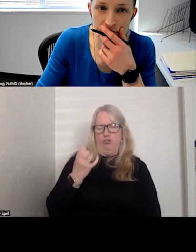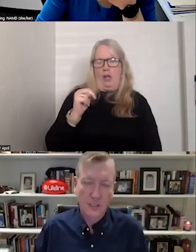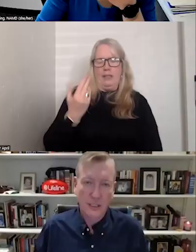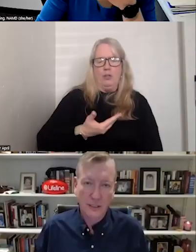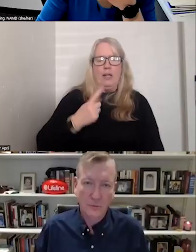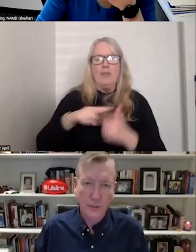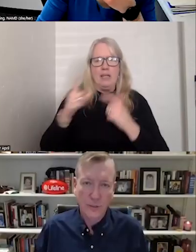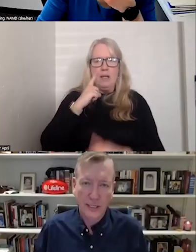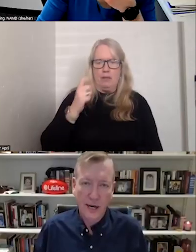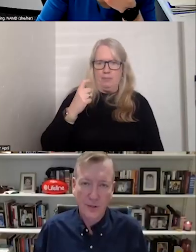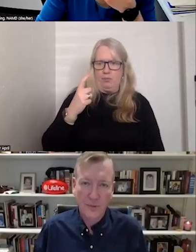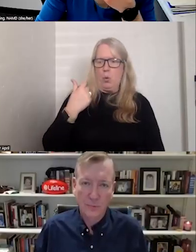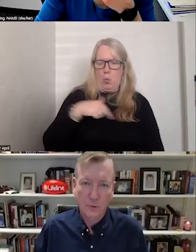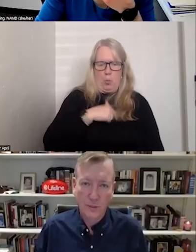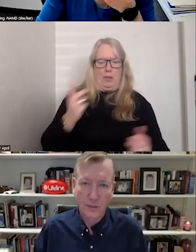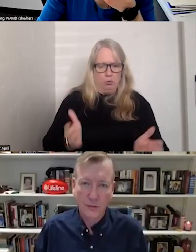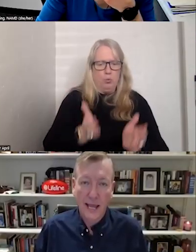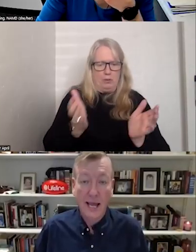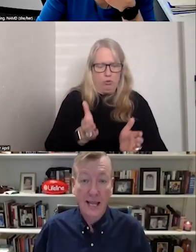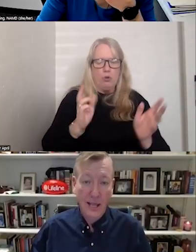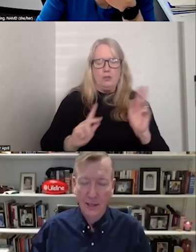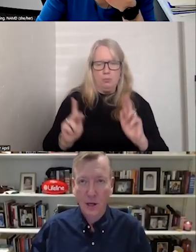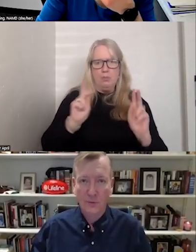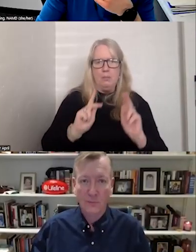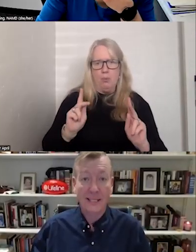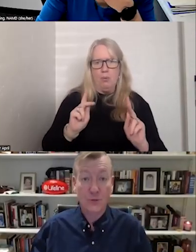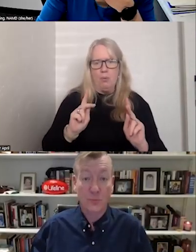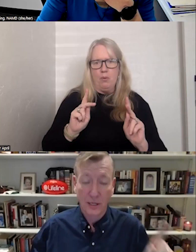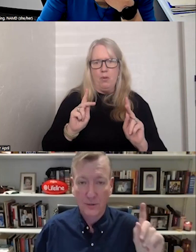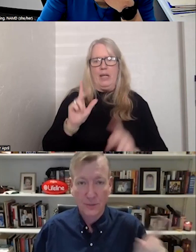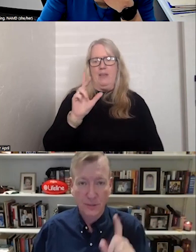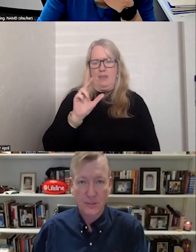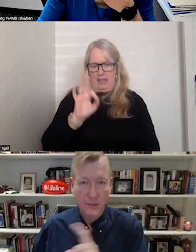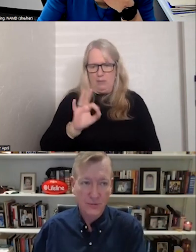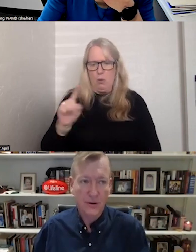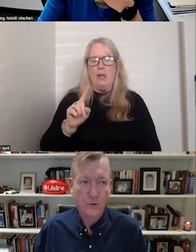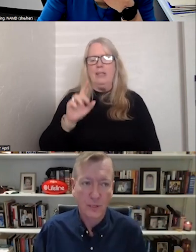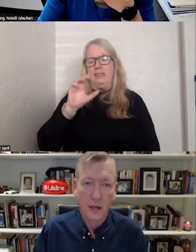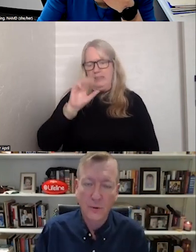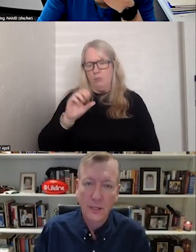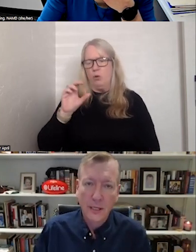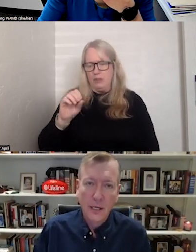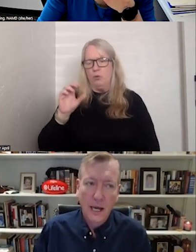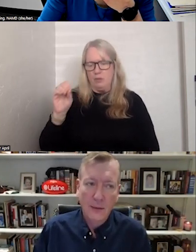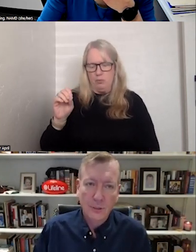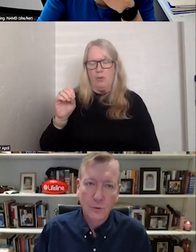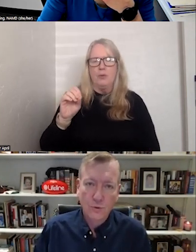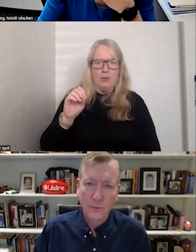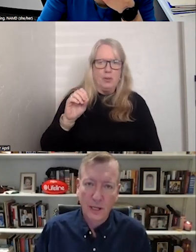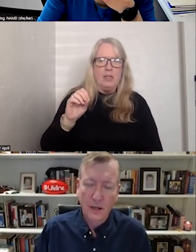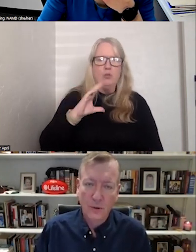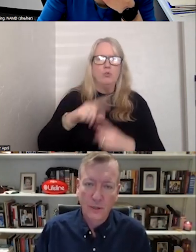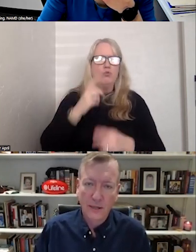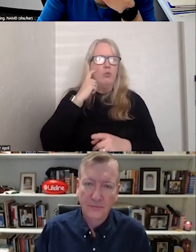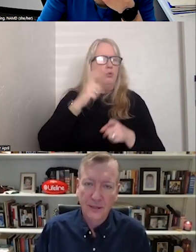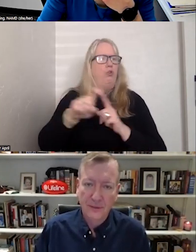11 14, we do encourage people to ring our 911 is 000 000 000 000 to call